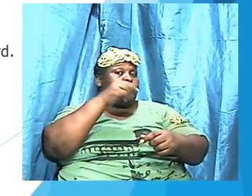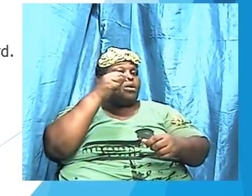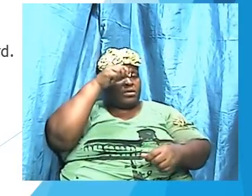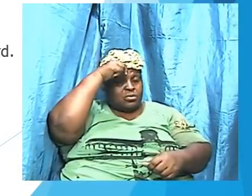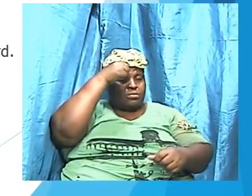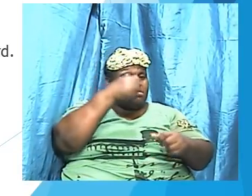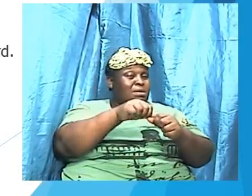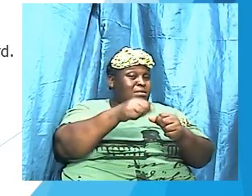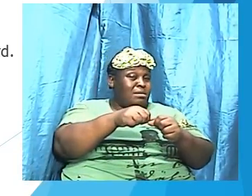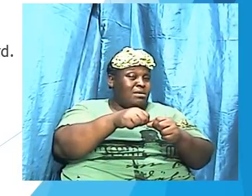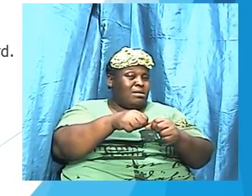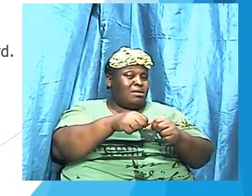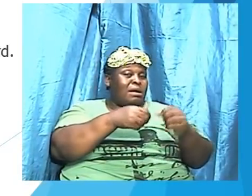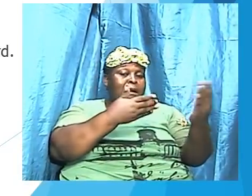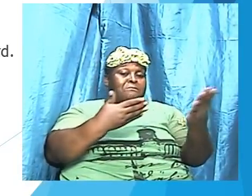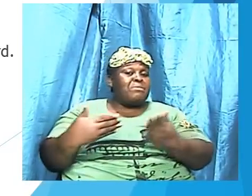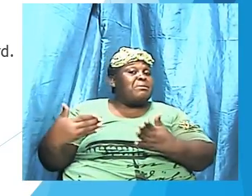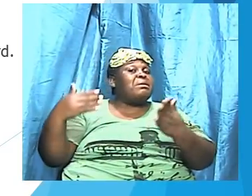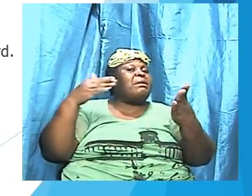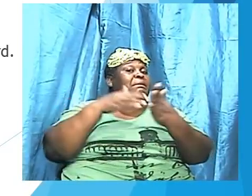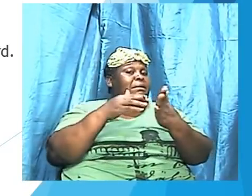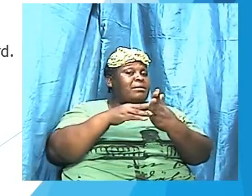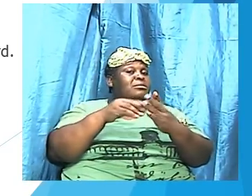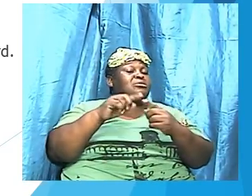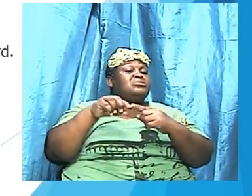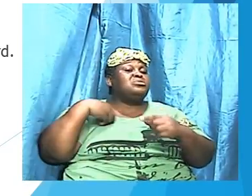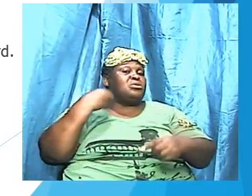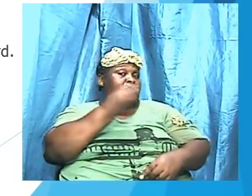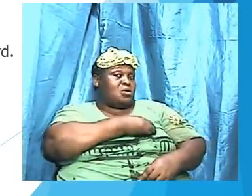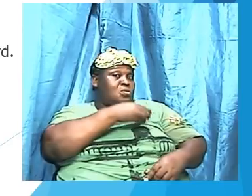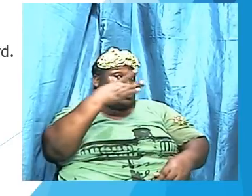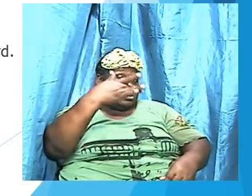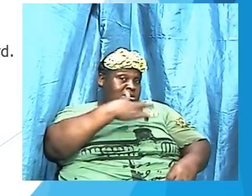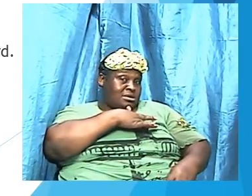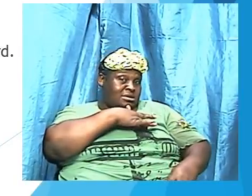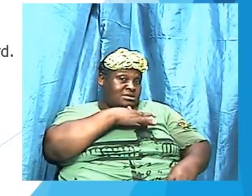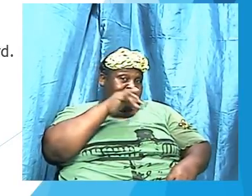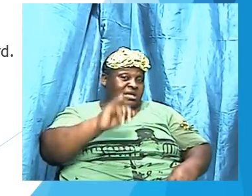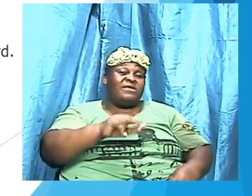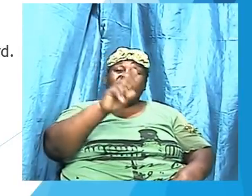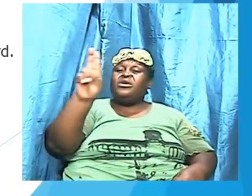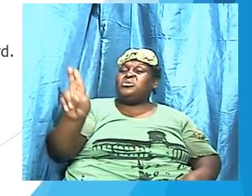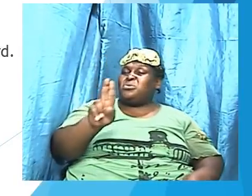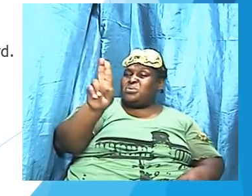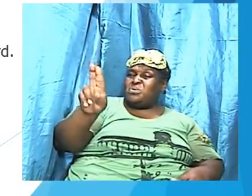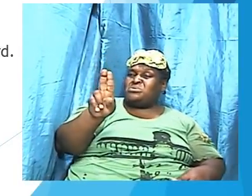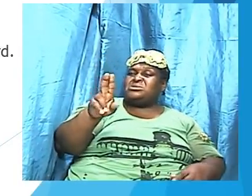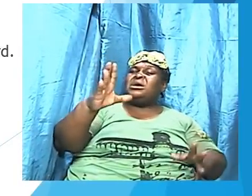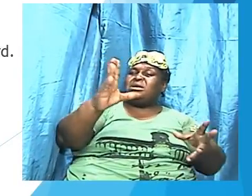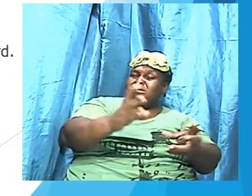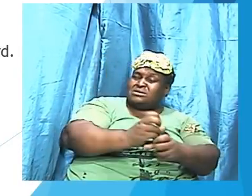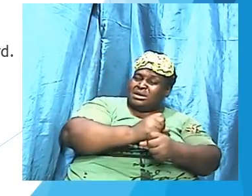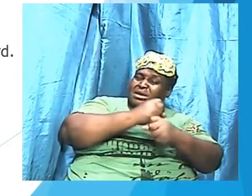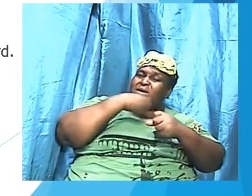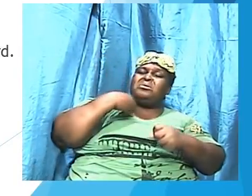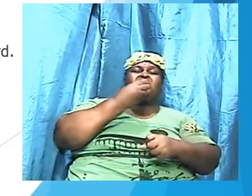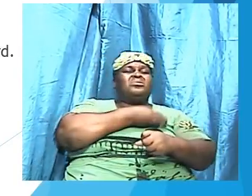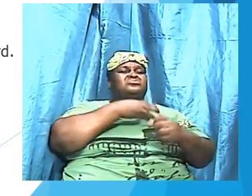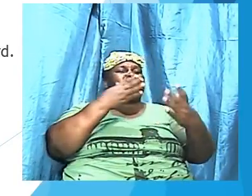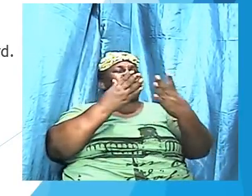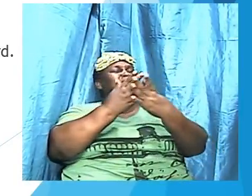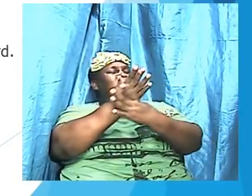back to our hearts. And that he will use to bring us or take us through a